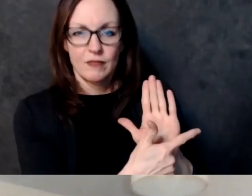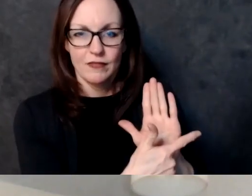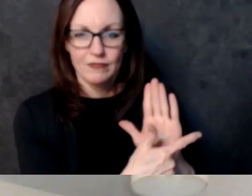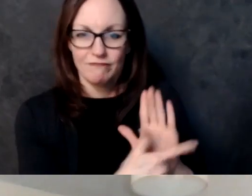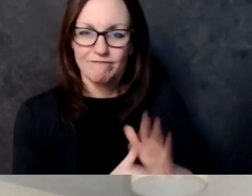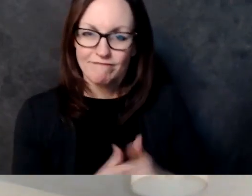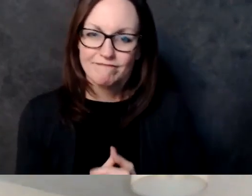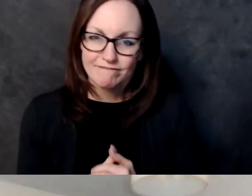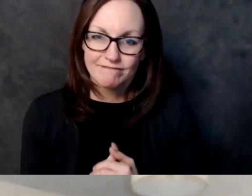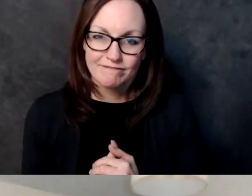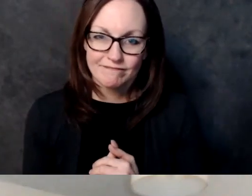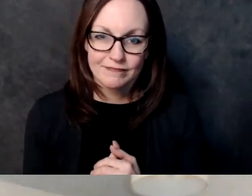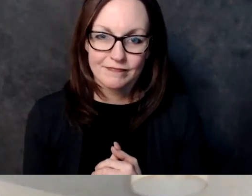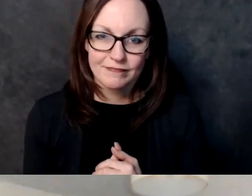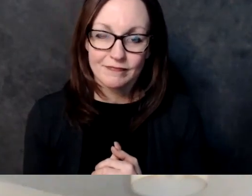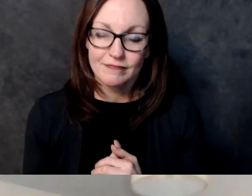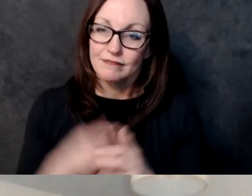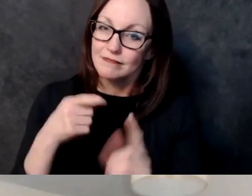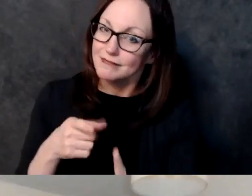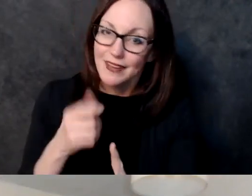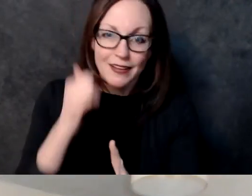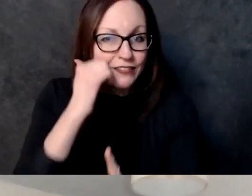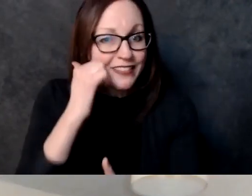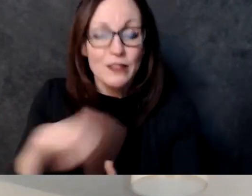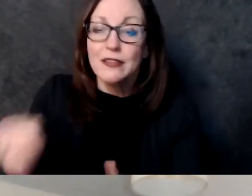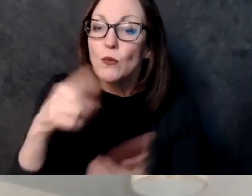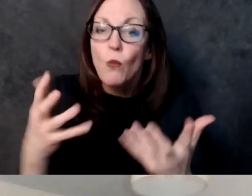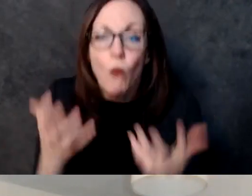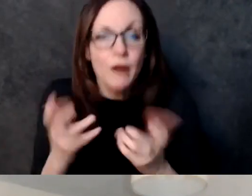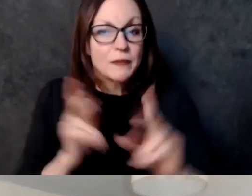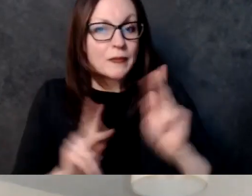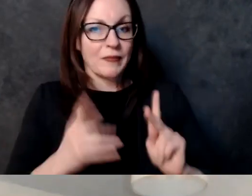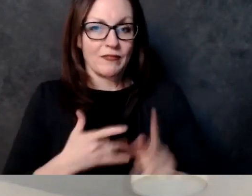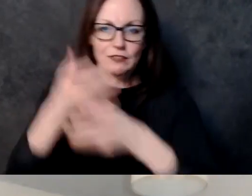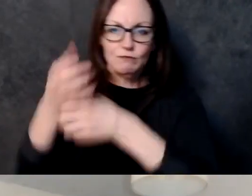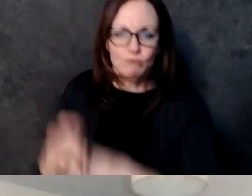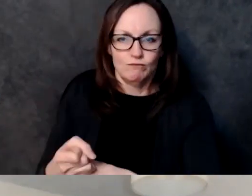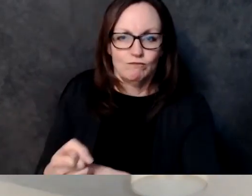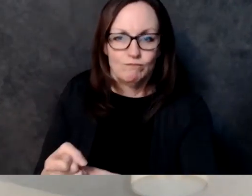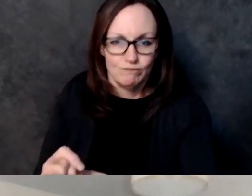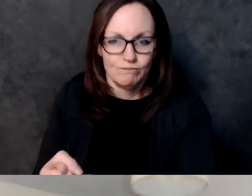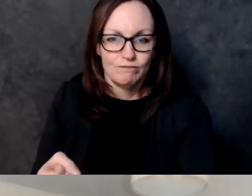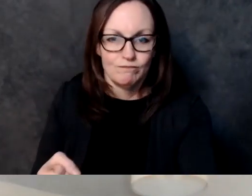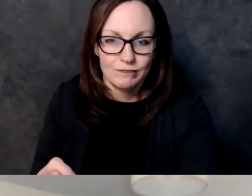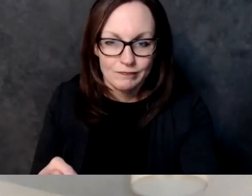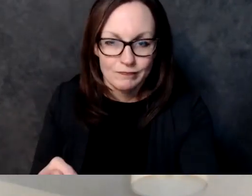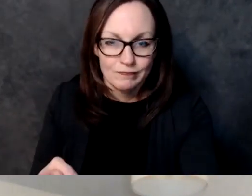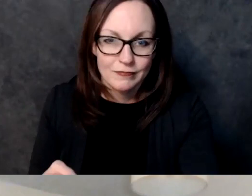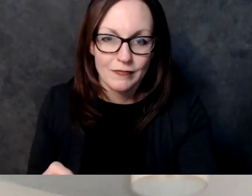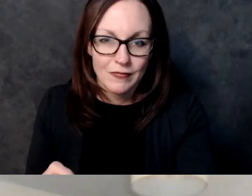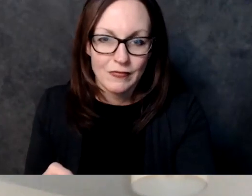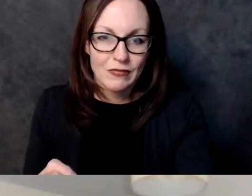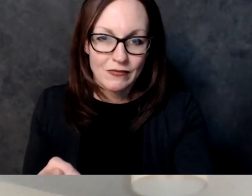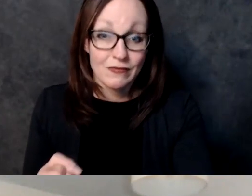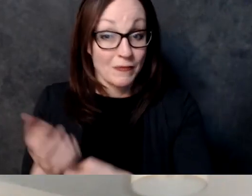now where i think a lot of people assume that there are cameras all over the place um this this would mandate um that